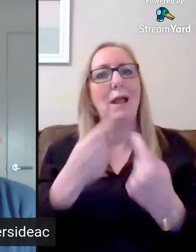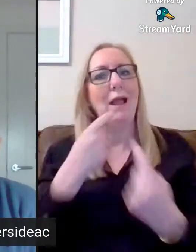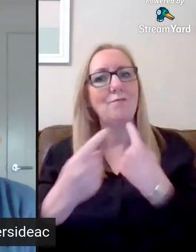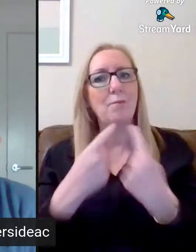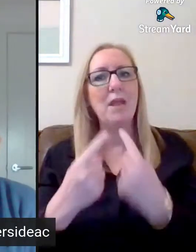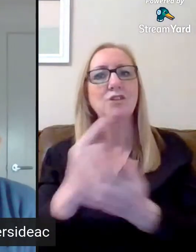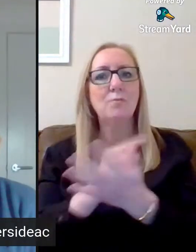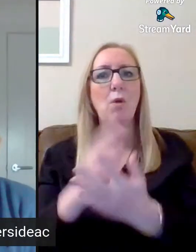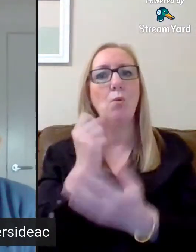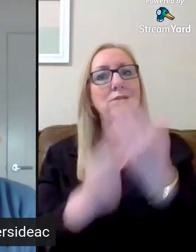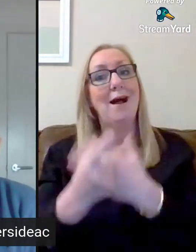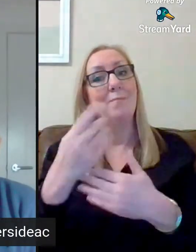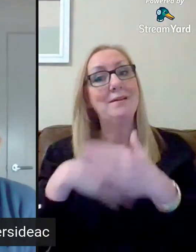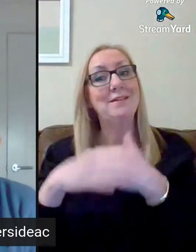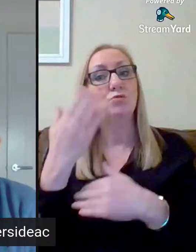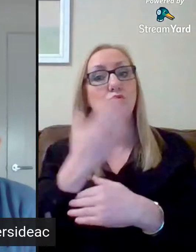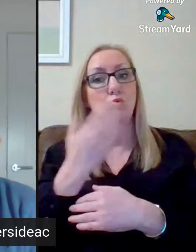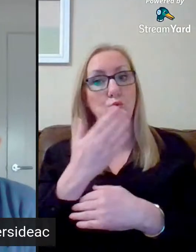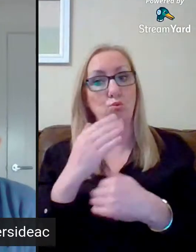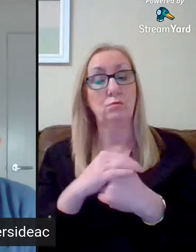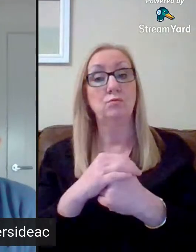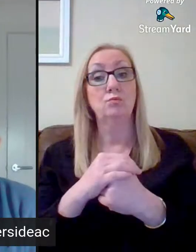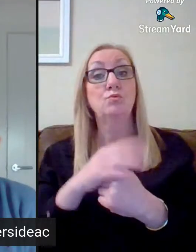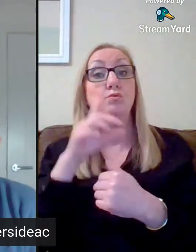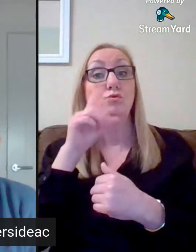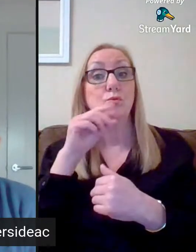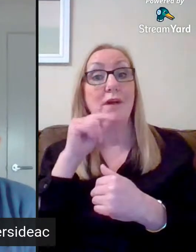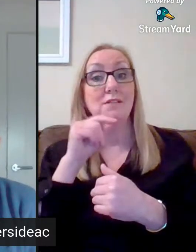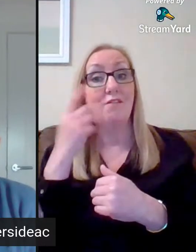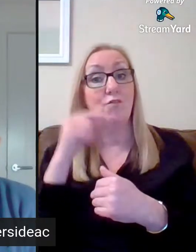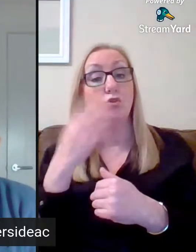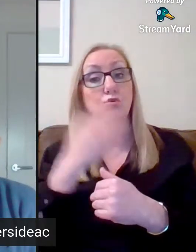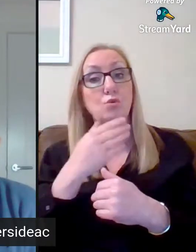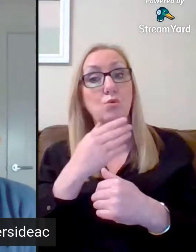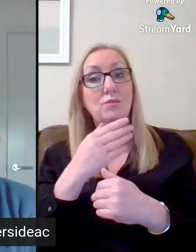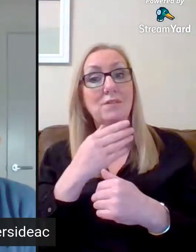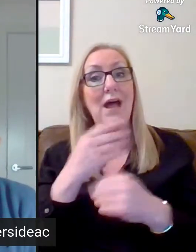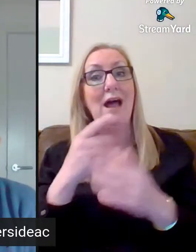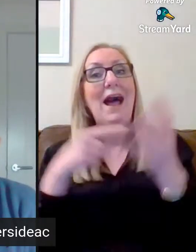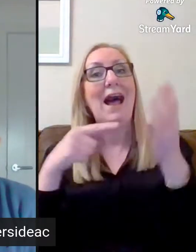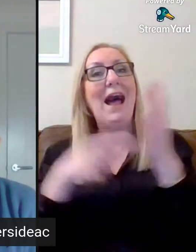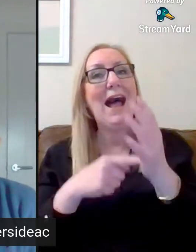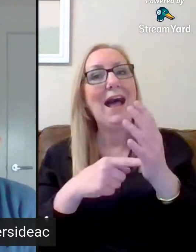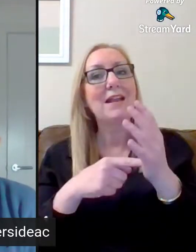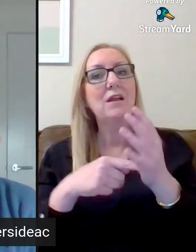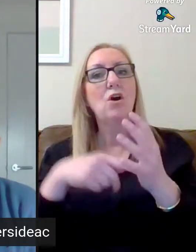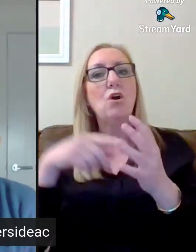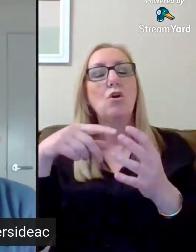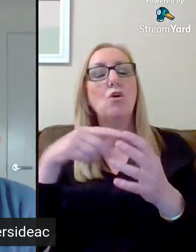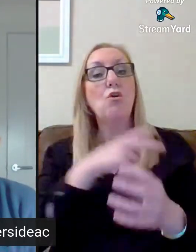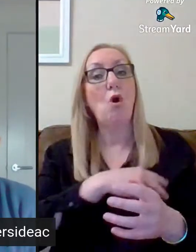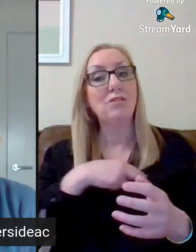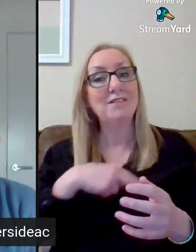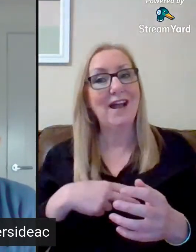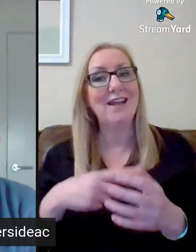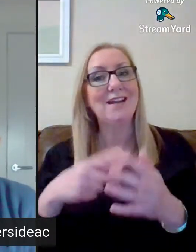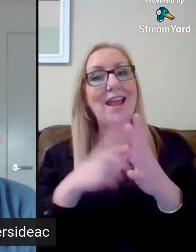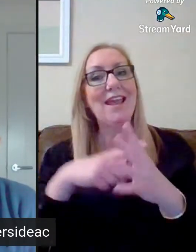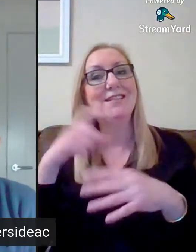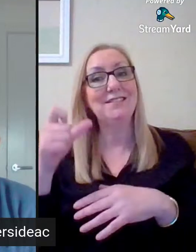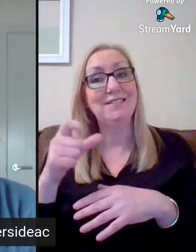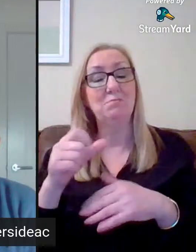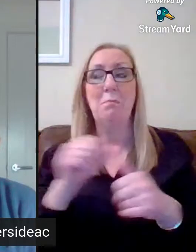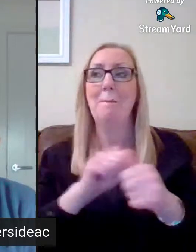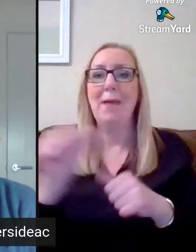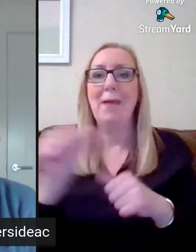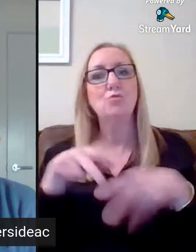what's happening in the school. So the Twitter feed for the school is at CaldersideAC. This is the best way for you to keep up